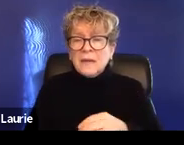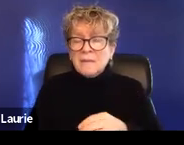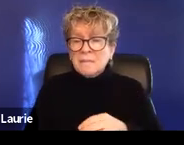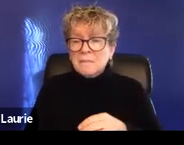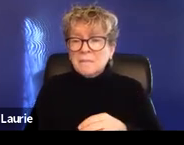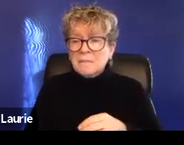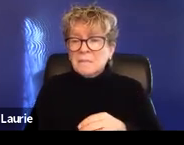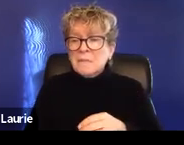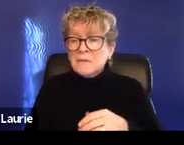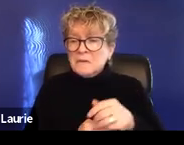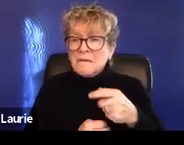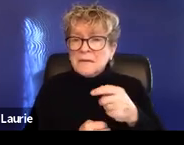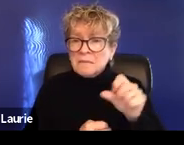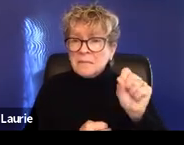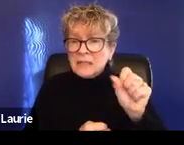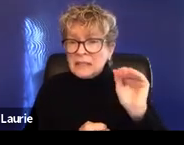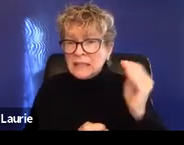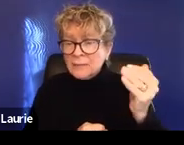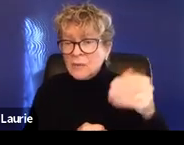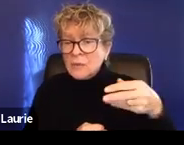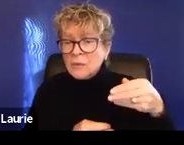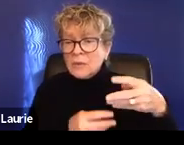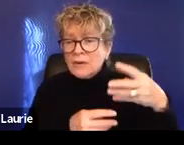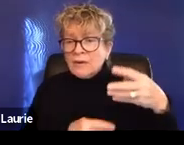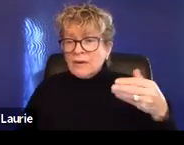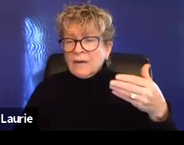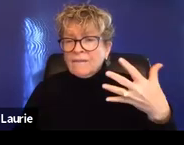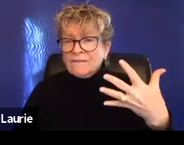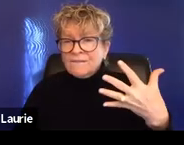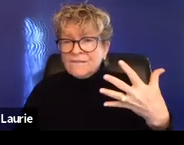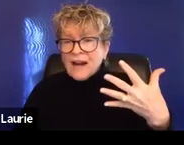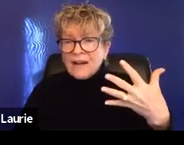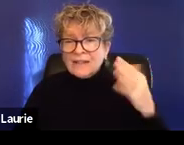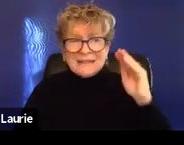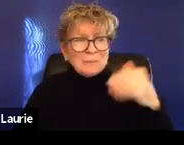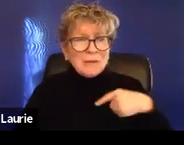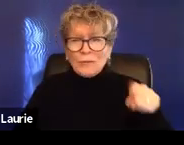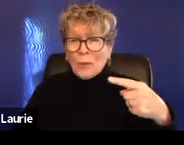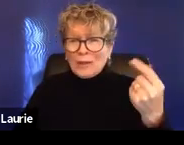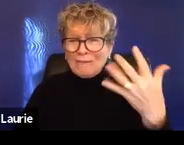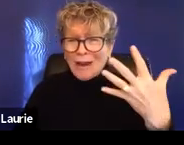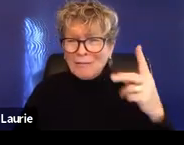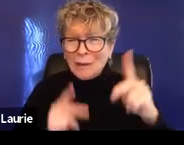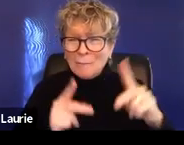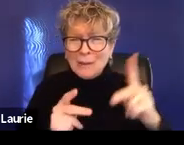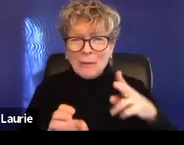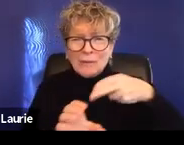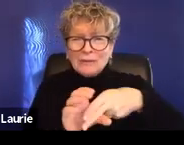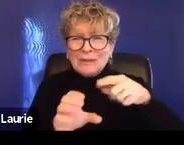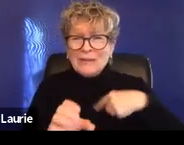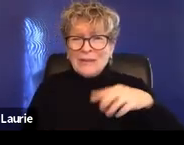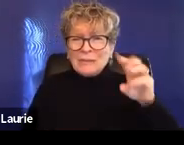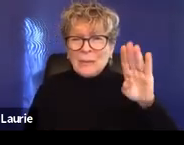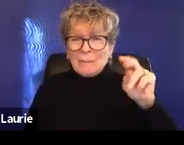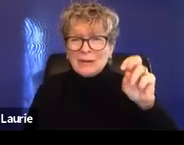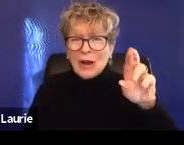So quite a few of you. Well, it looks like we have only five participants in this webinar. That's so sad. Um, so